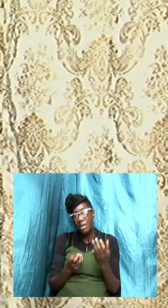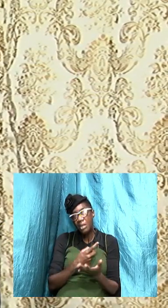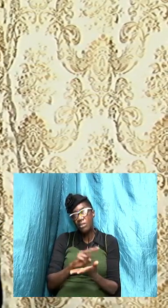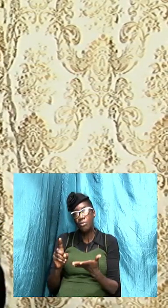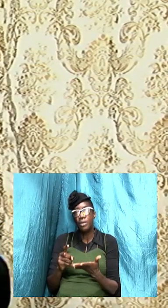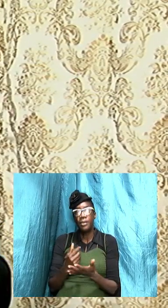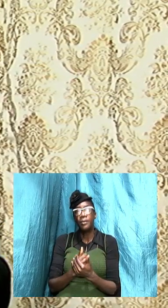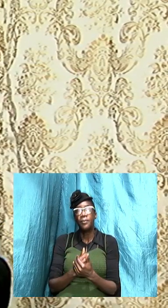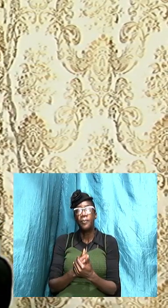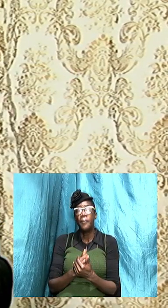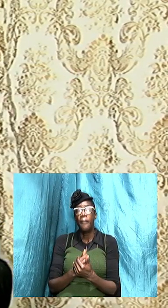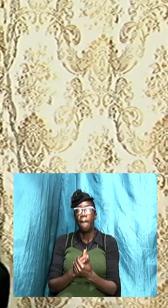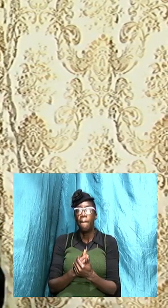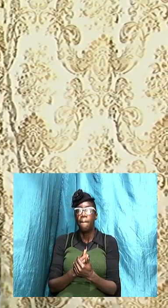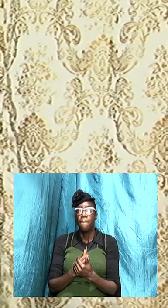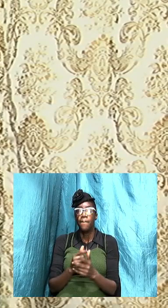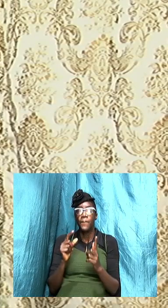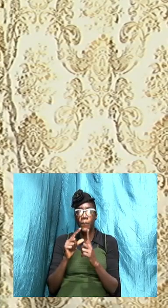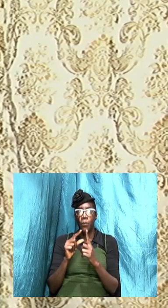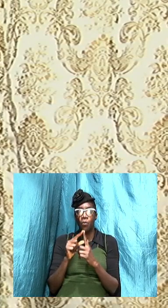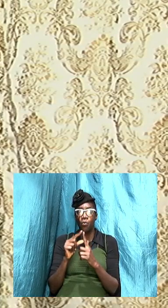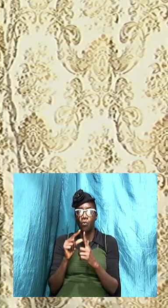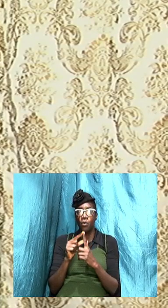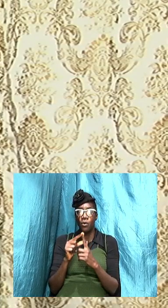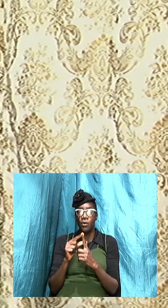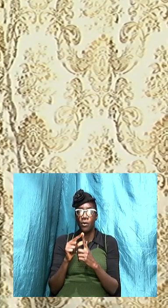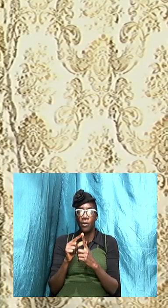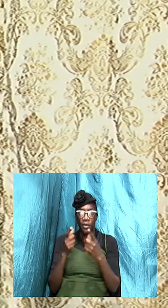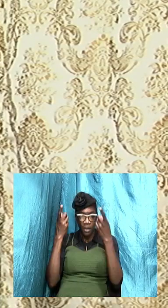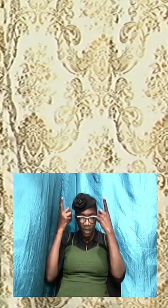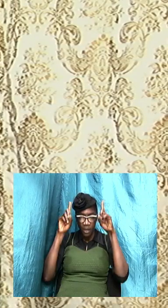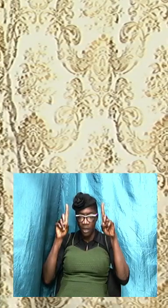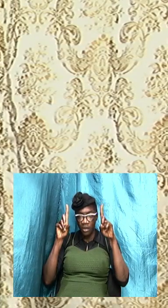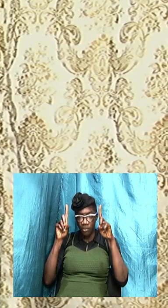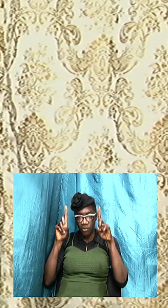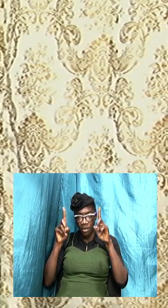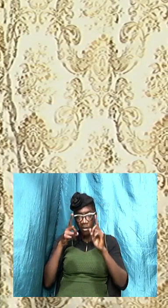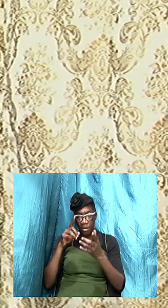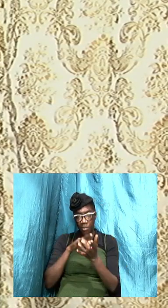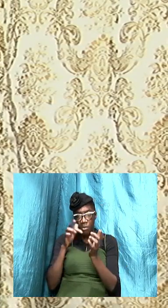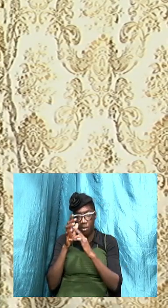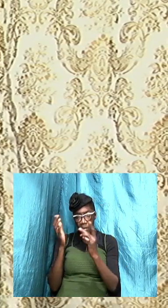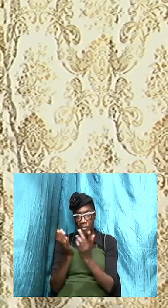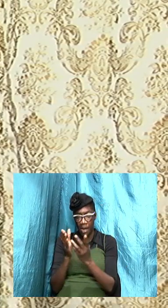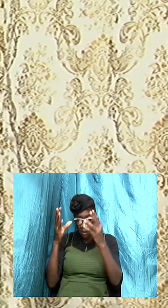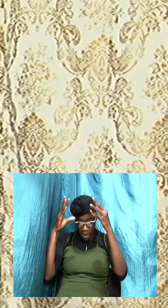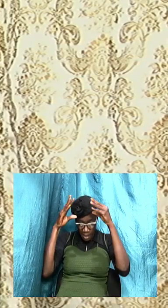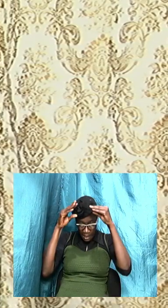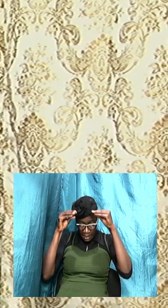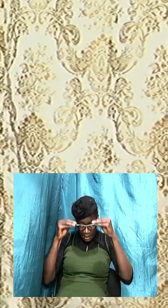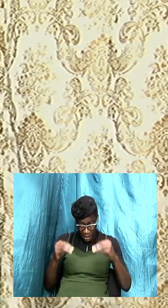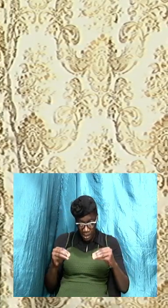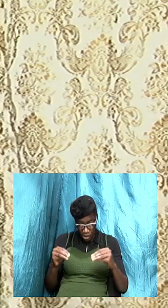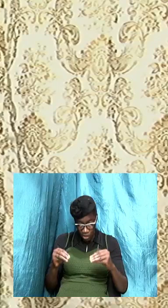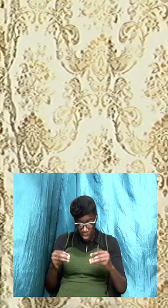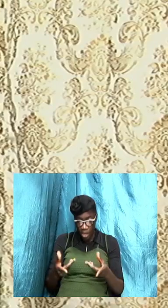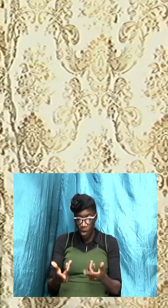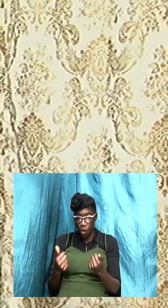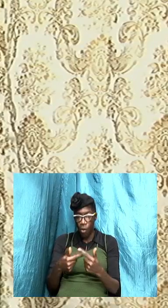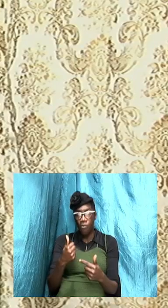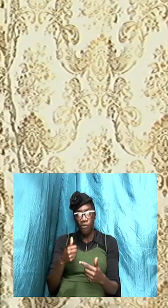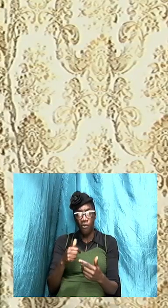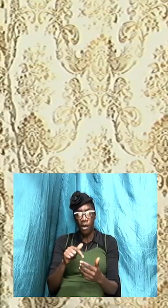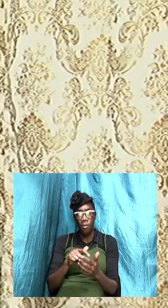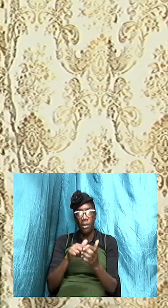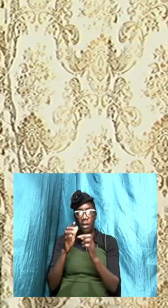and the word doctrine you know it refers to biblical teachings that come from the Bible and are